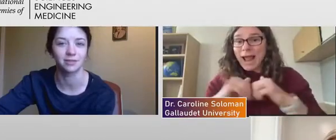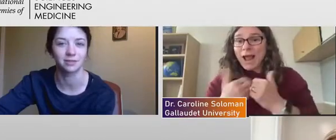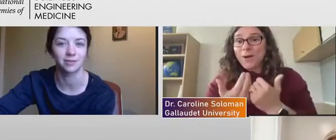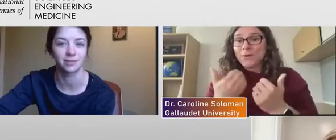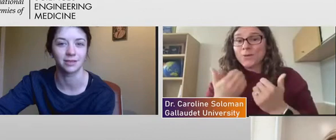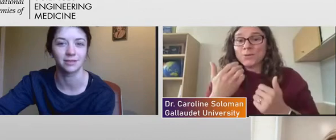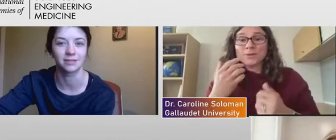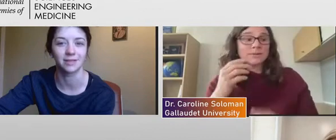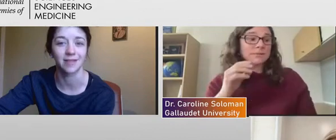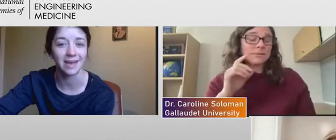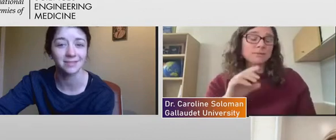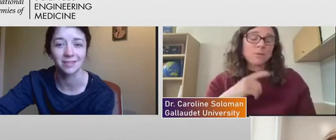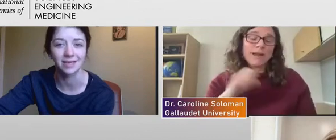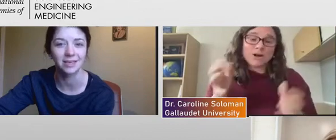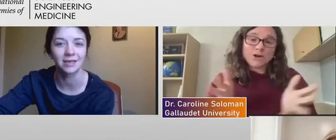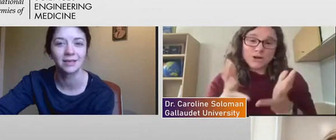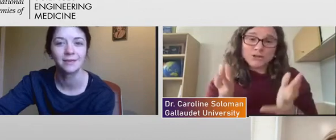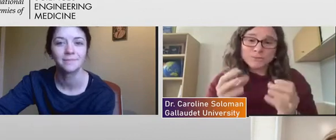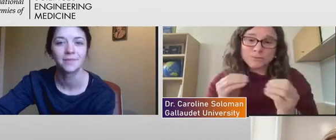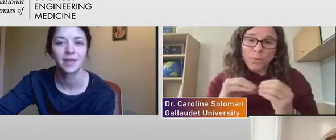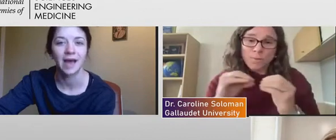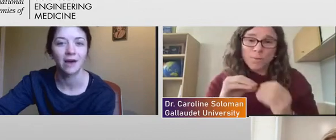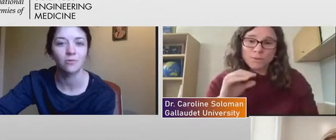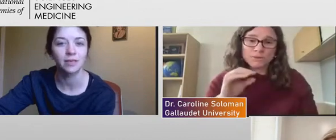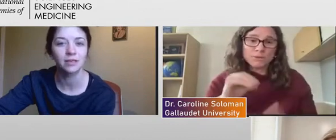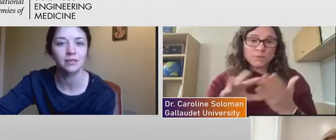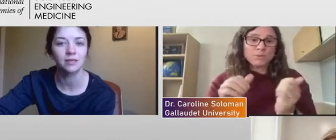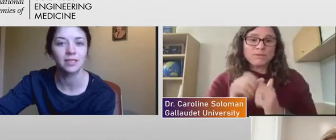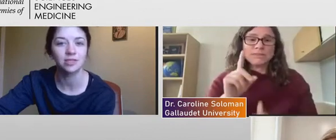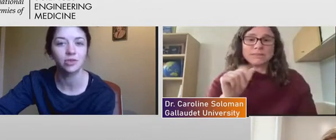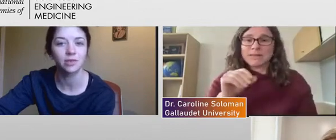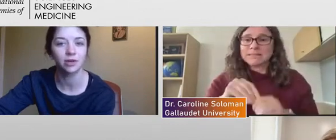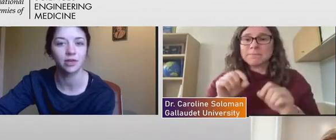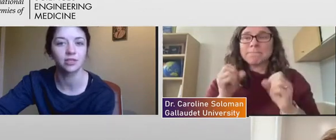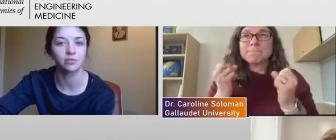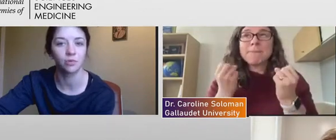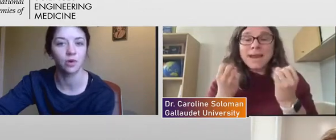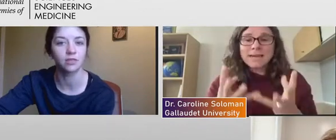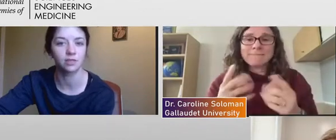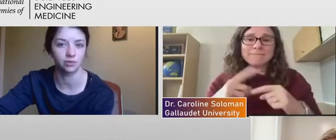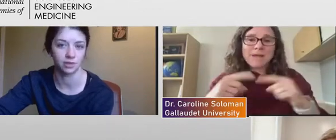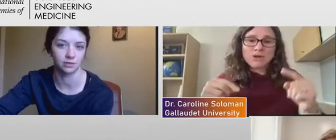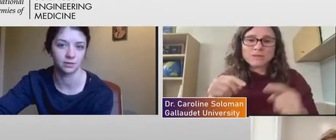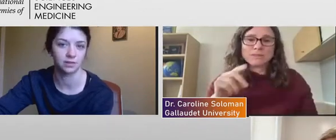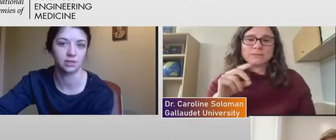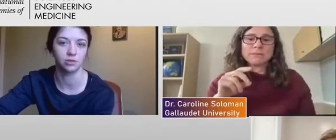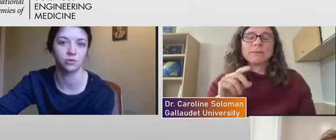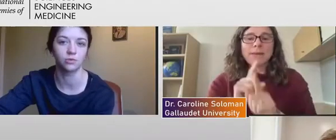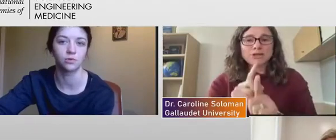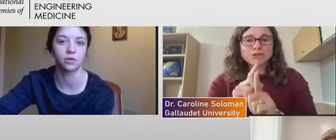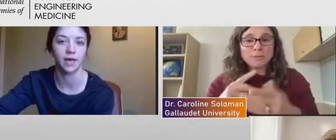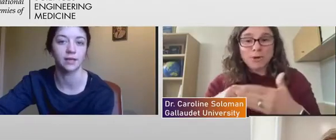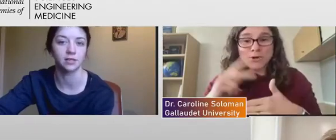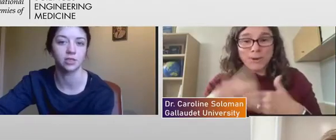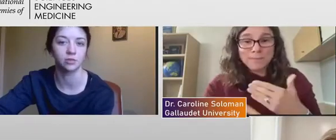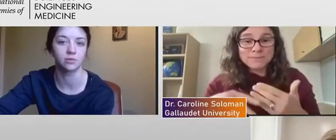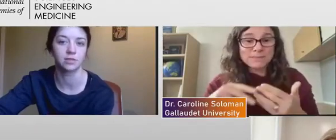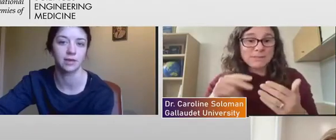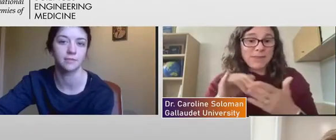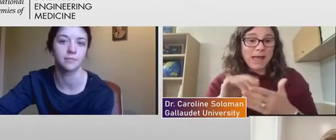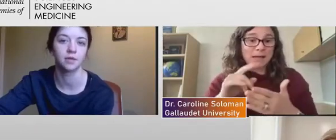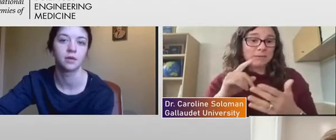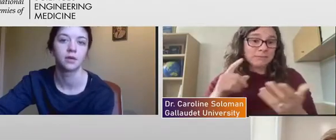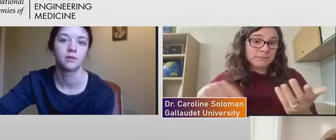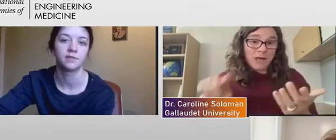with disabilities. And lastly, how we need to encourage more students to get into